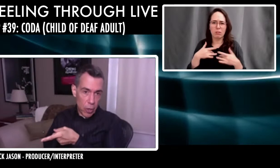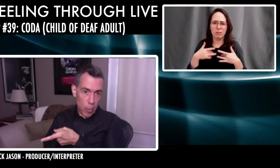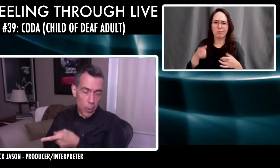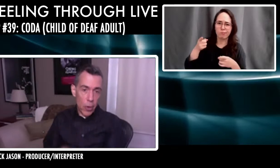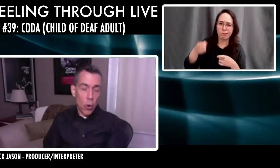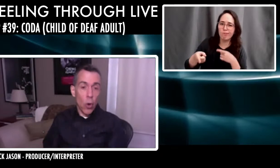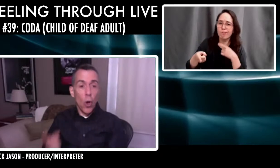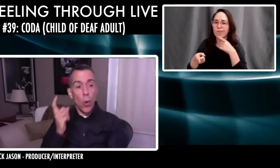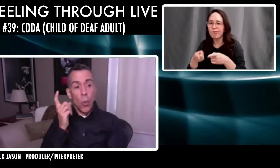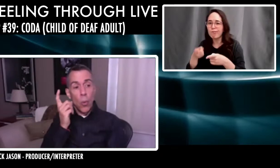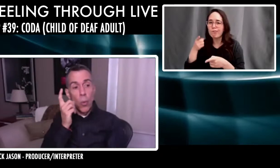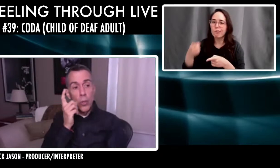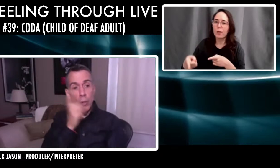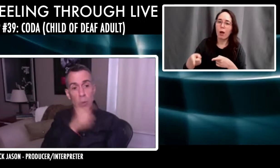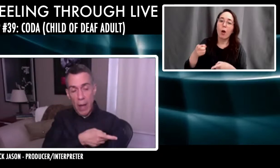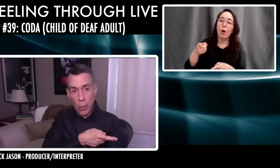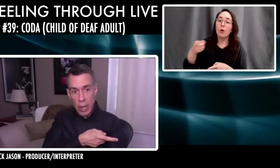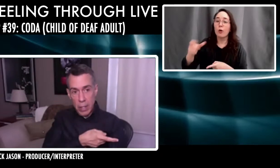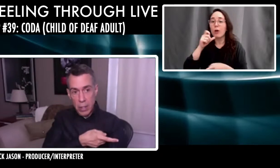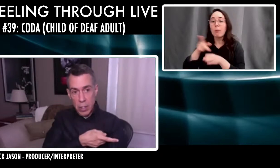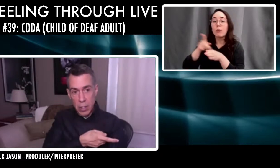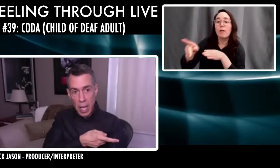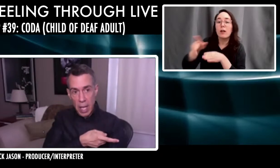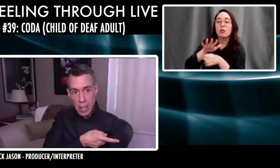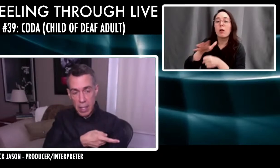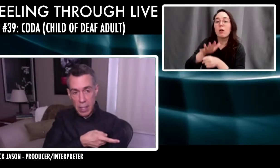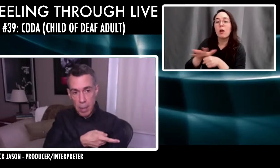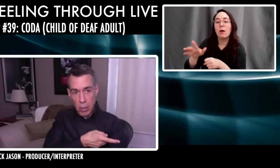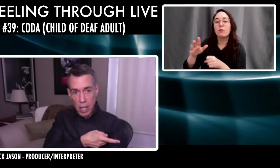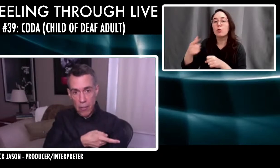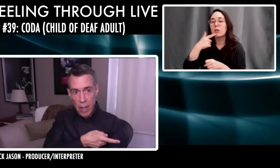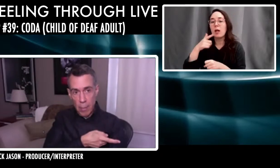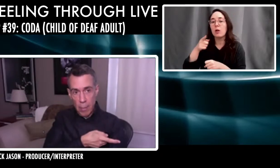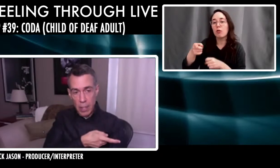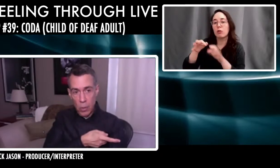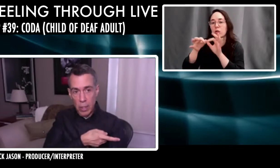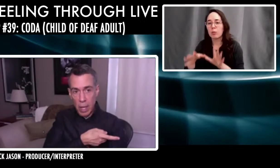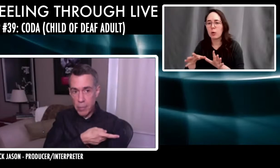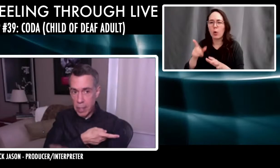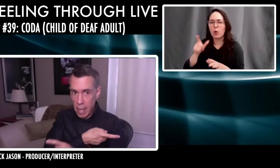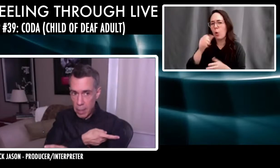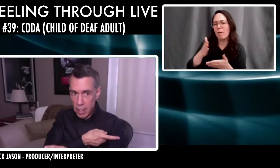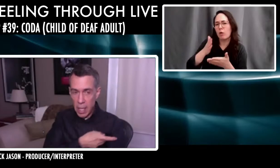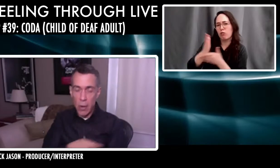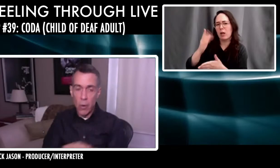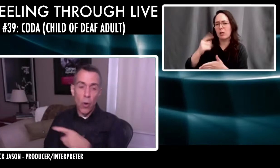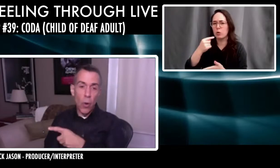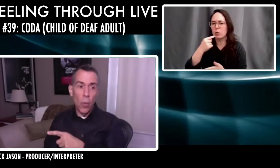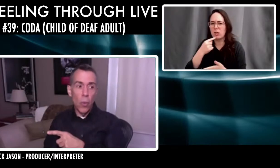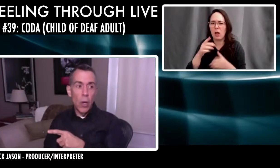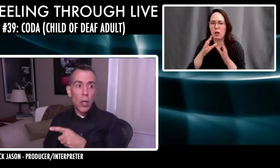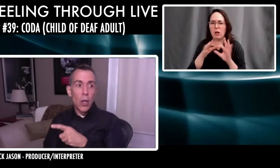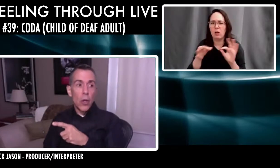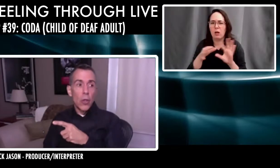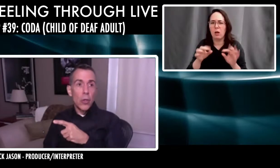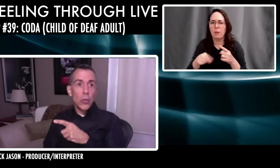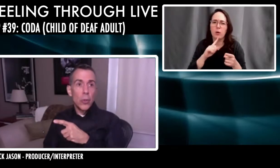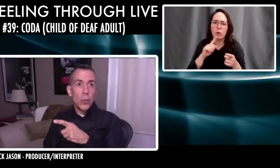enough interpreter, or, oh, you don't have the right to say things about your deaf family. It's only up to them to decide, or, oh,